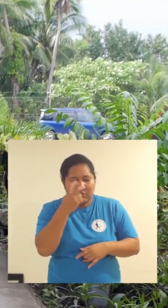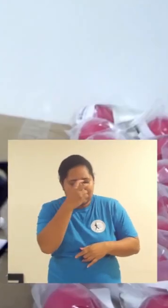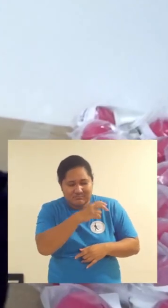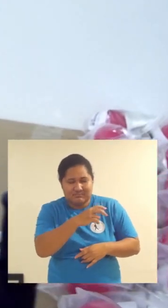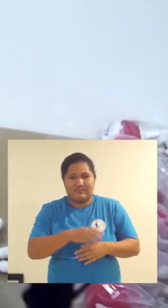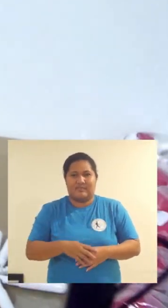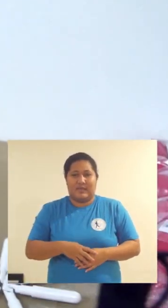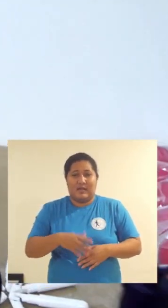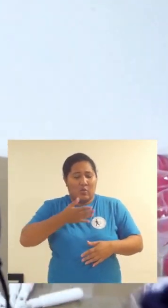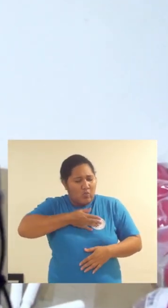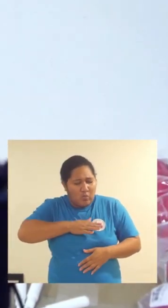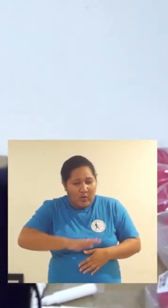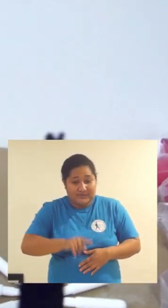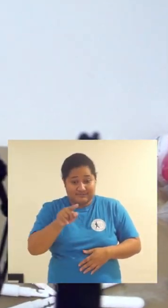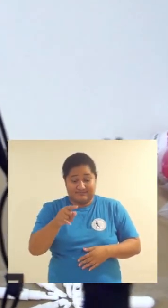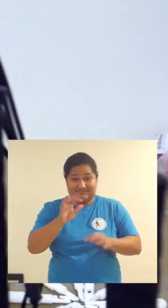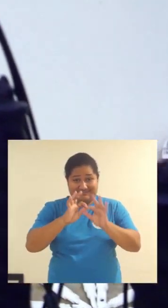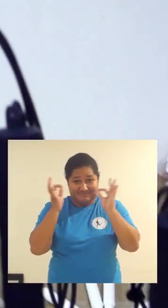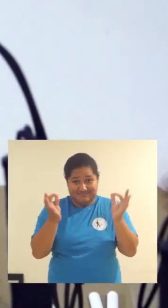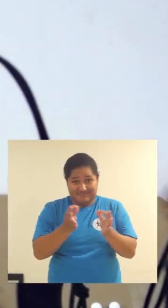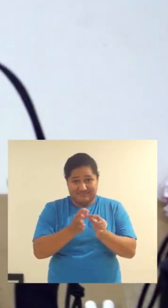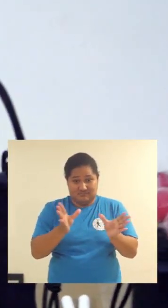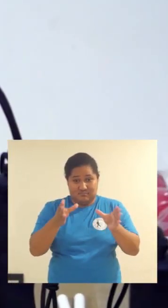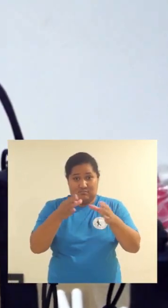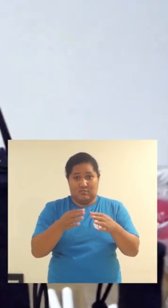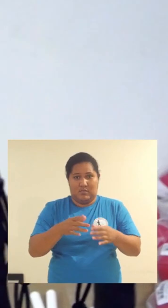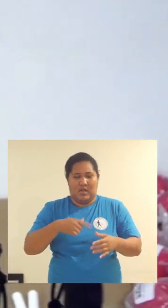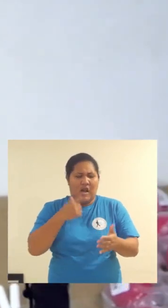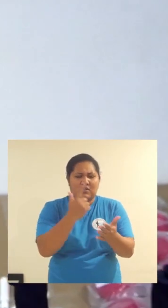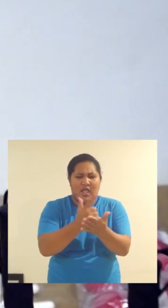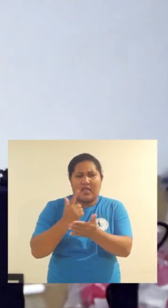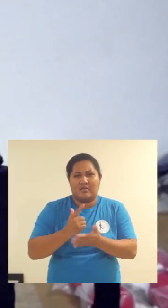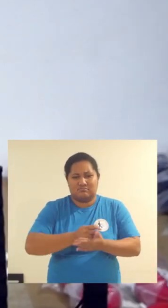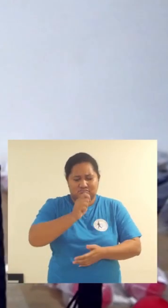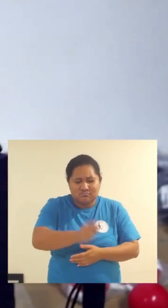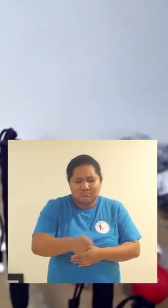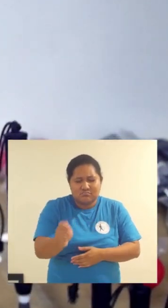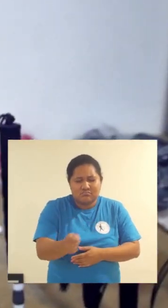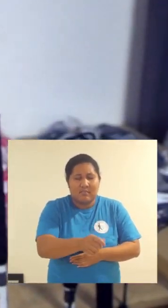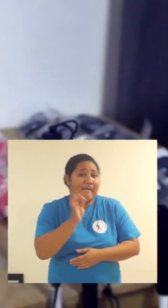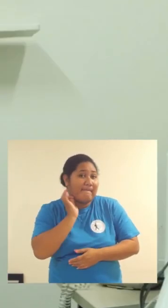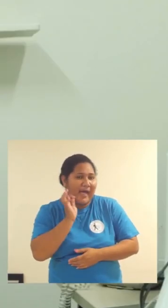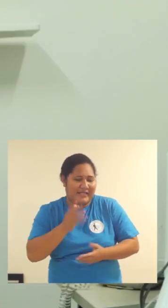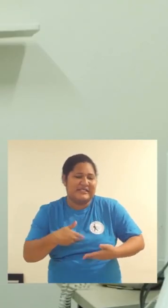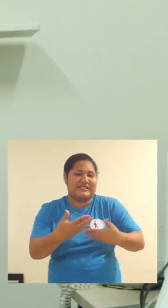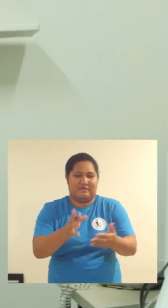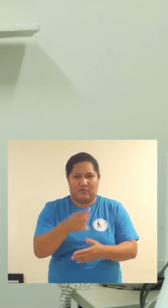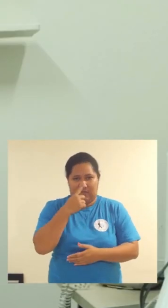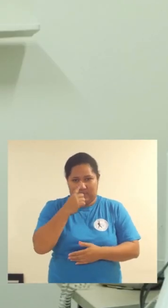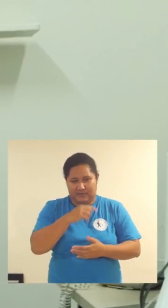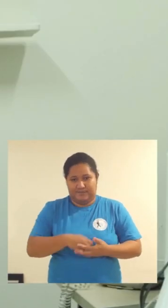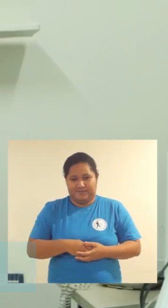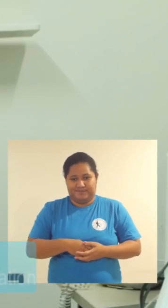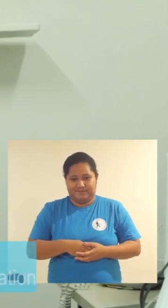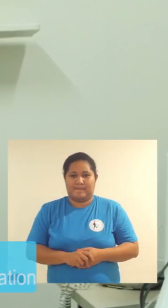model in on to you know up for some here tell me don't talk by them by your format to win a more than I too Every day,